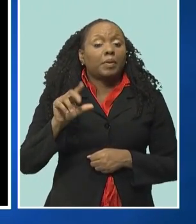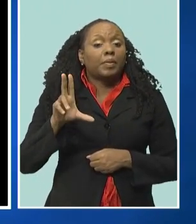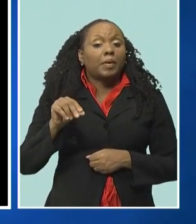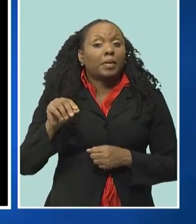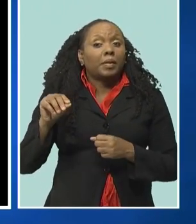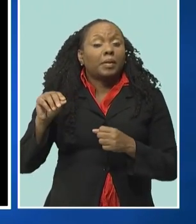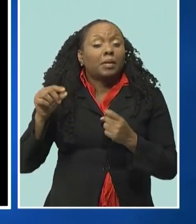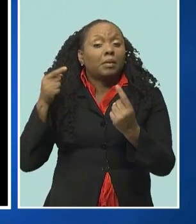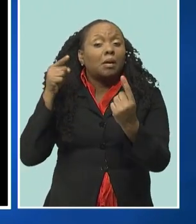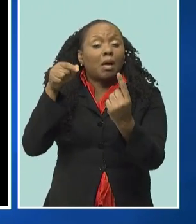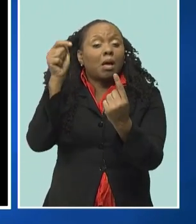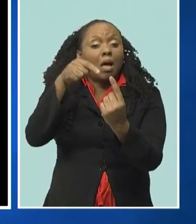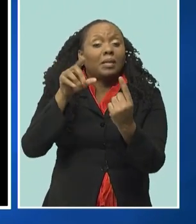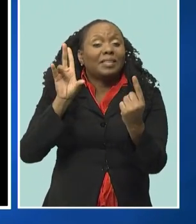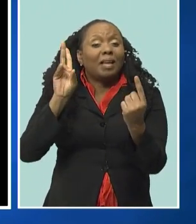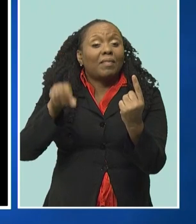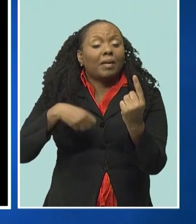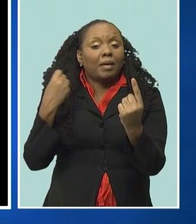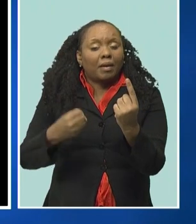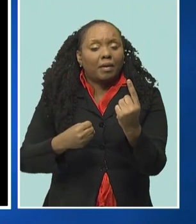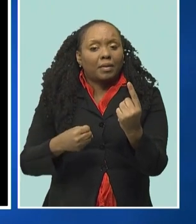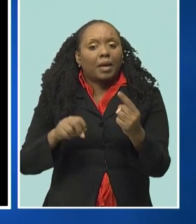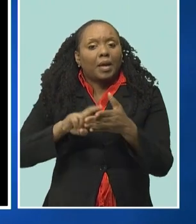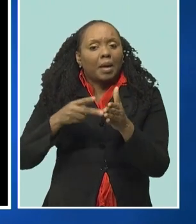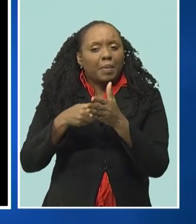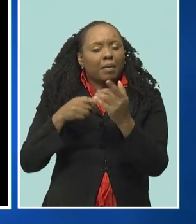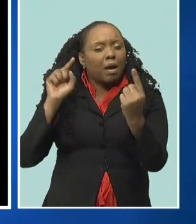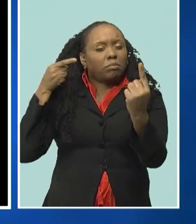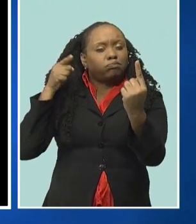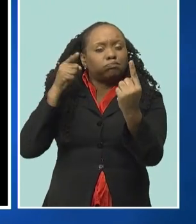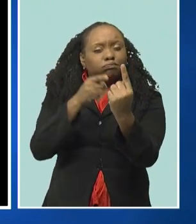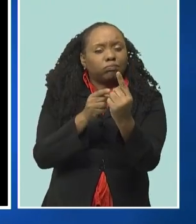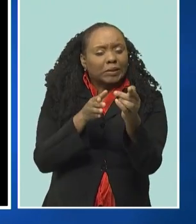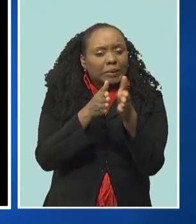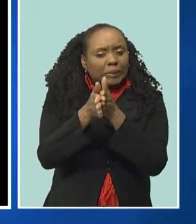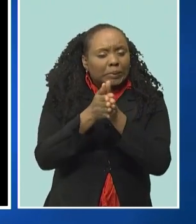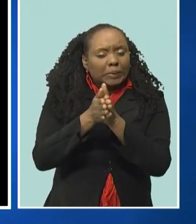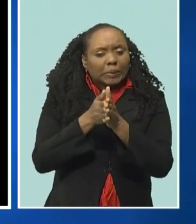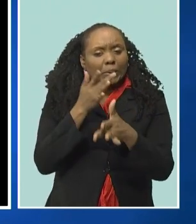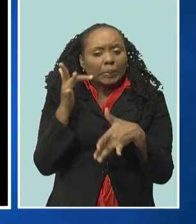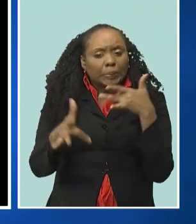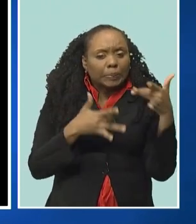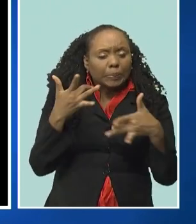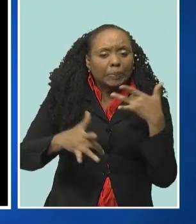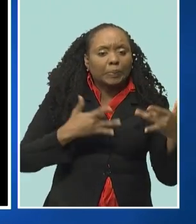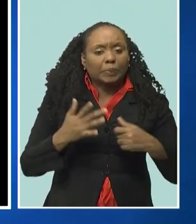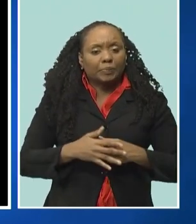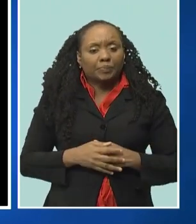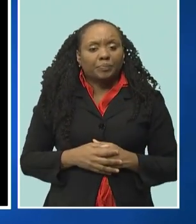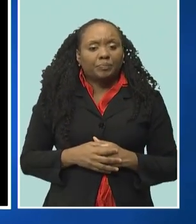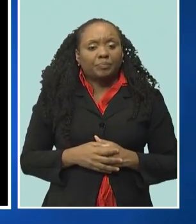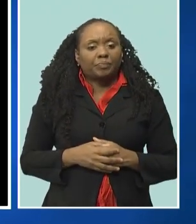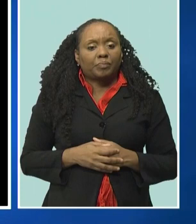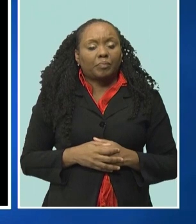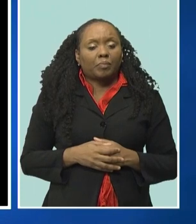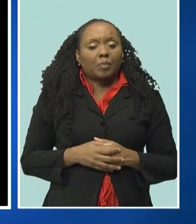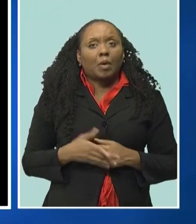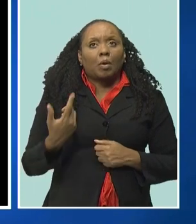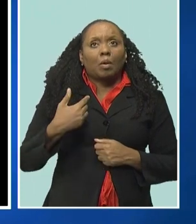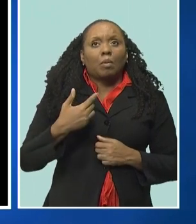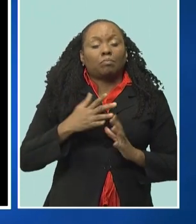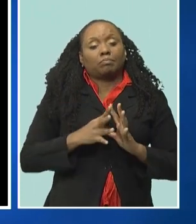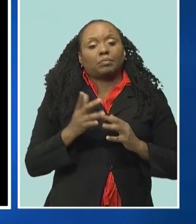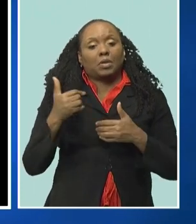this moment with urgency and excitement. J'ai bien hâte de travailler avec vous tous au cours des mois et des années à venir pour